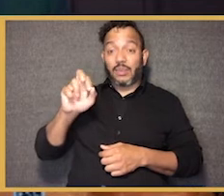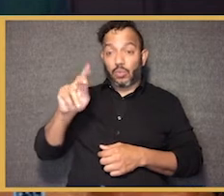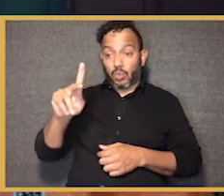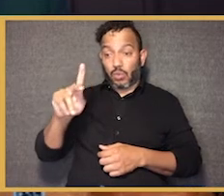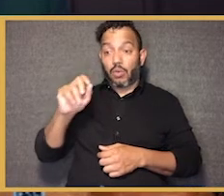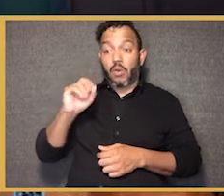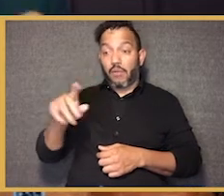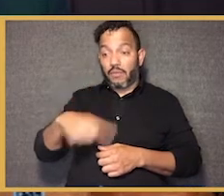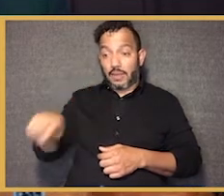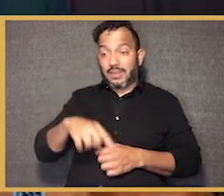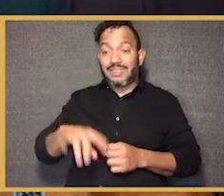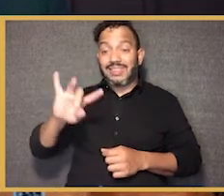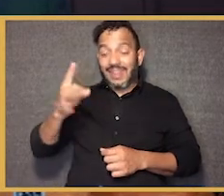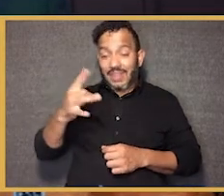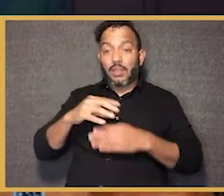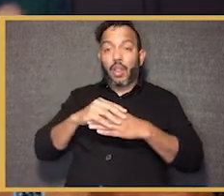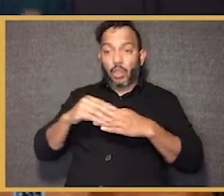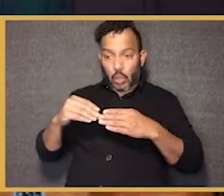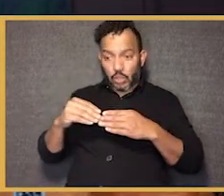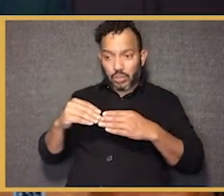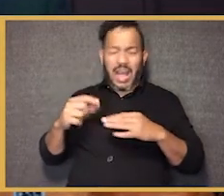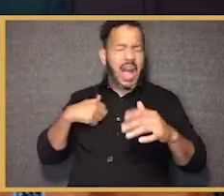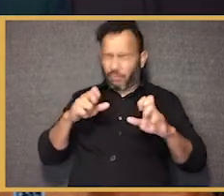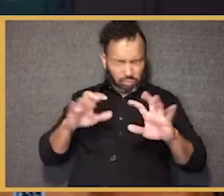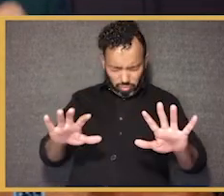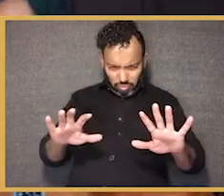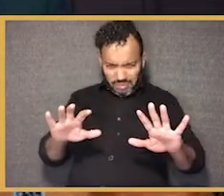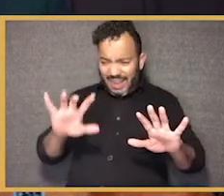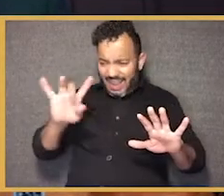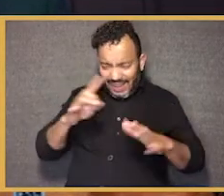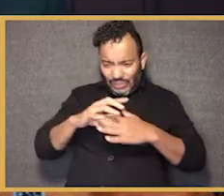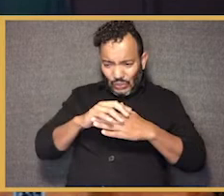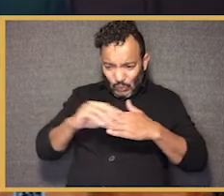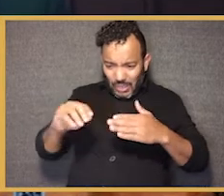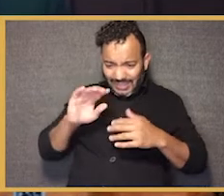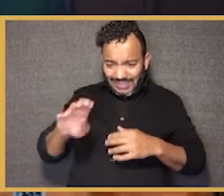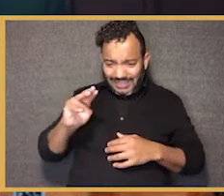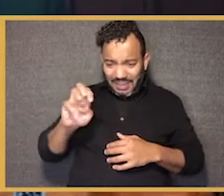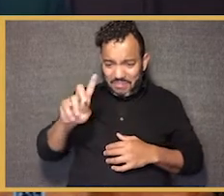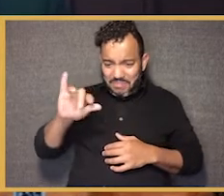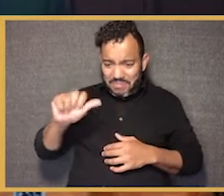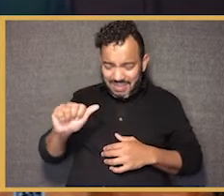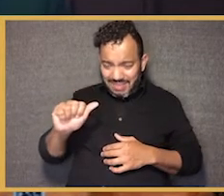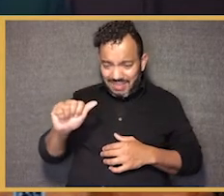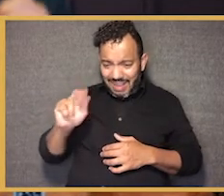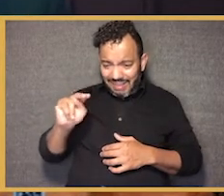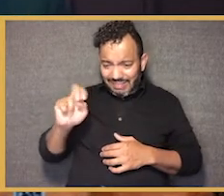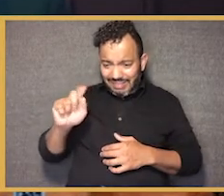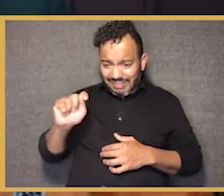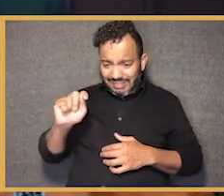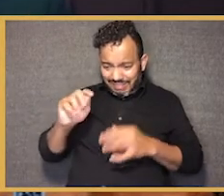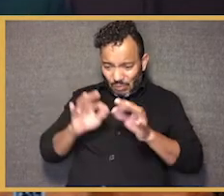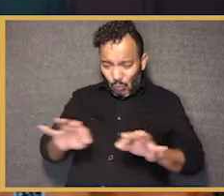African American families in Boston is eight dollars. Eight. I had to read the headline several times. I thought that must be a typo.